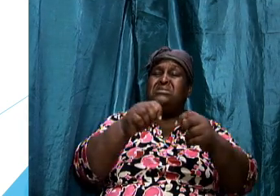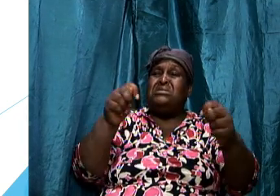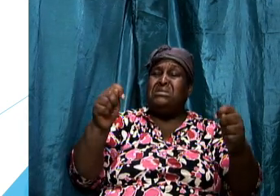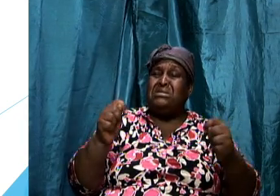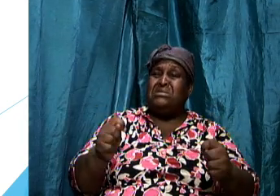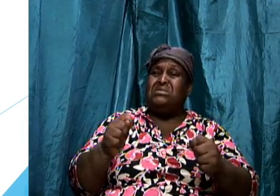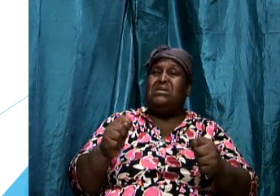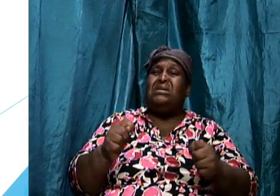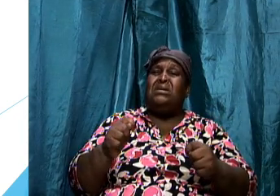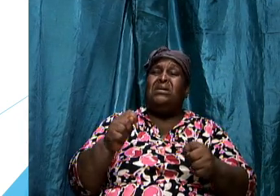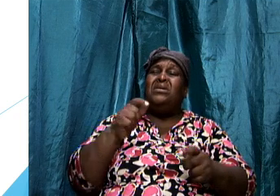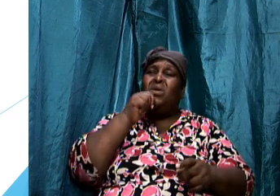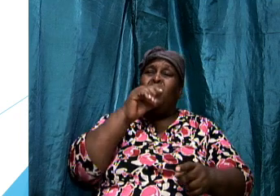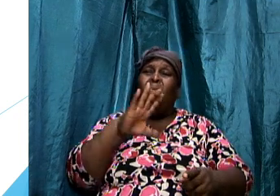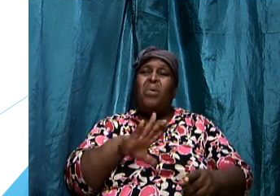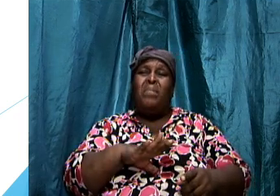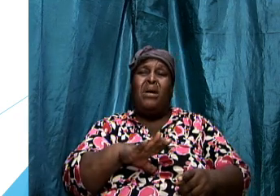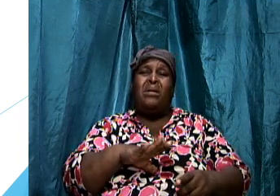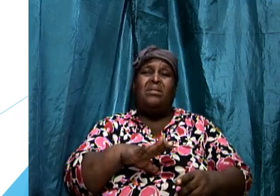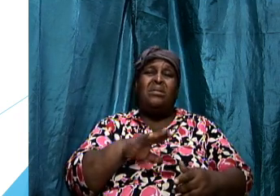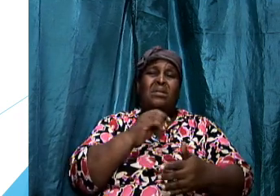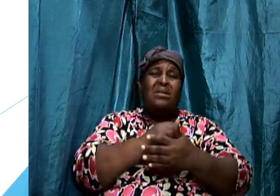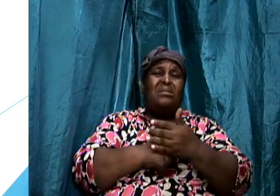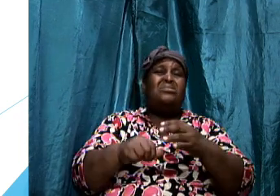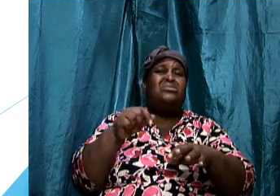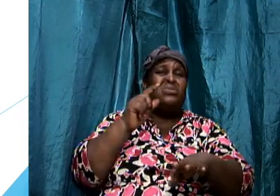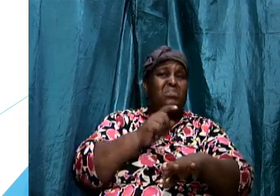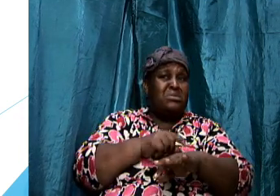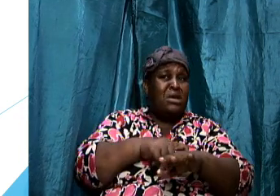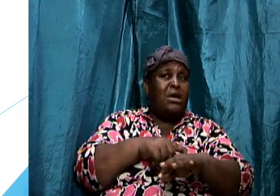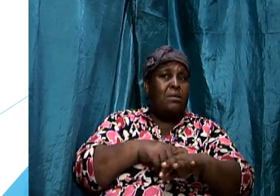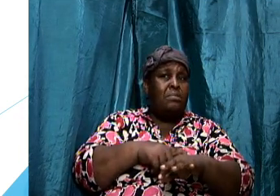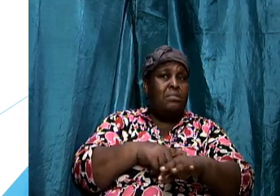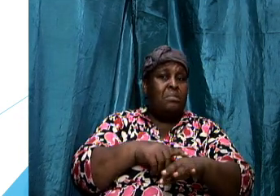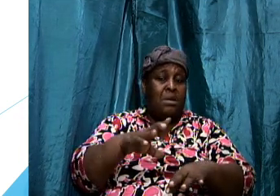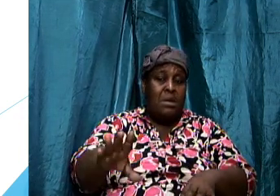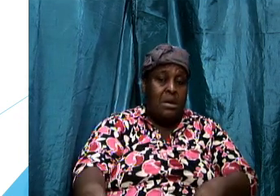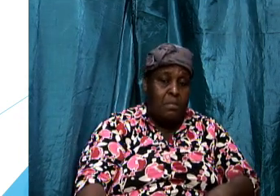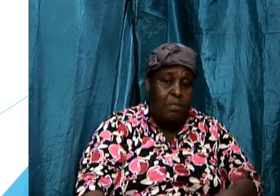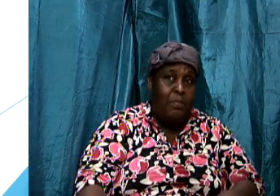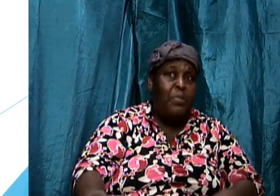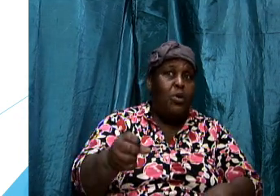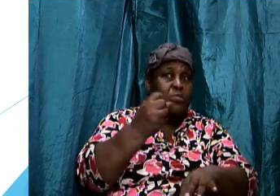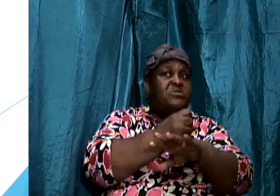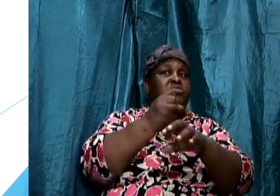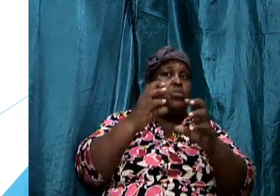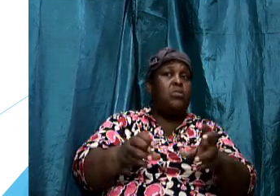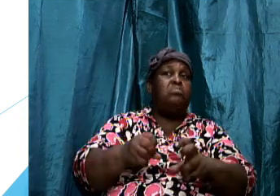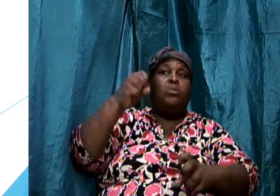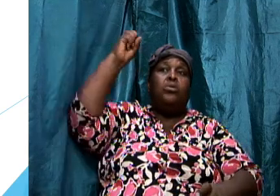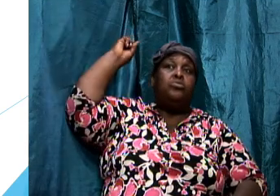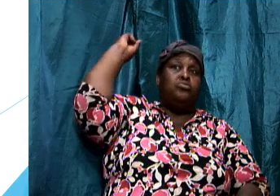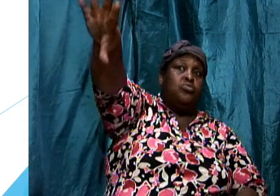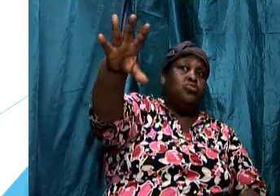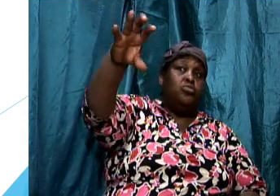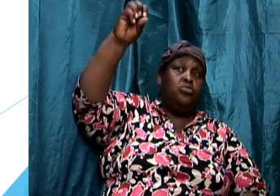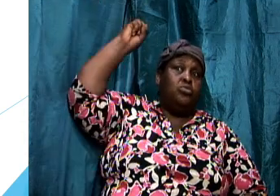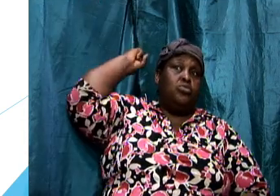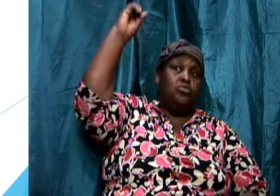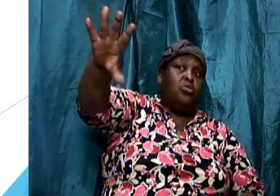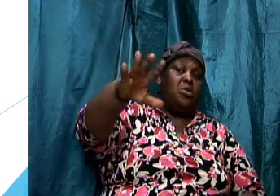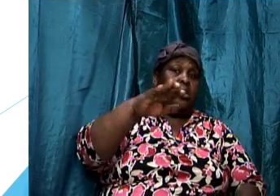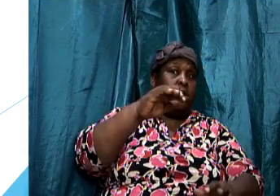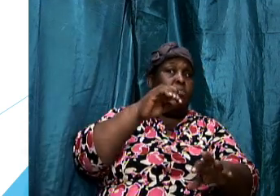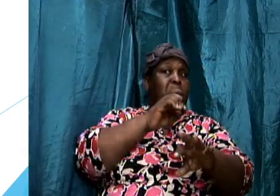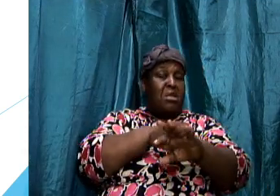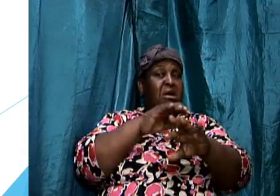she sometimes would take up stone and start to throw at us children and so we would tremble we would be so scared even our